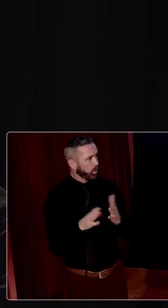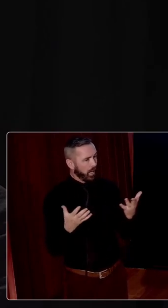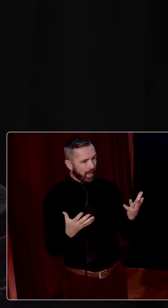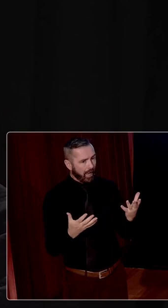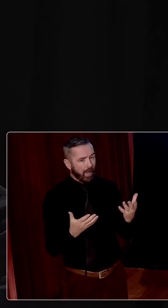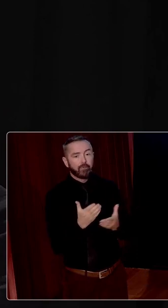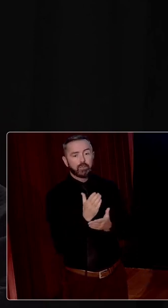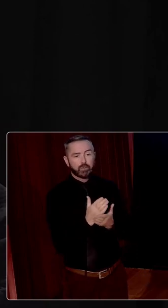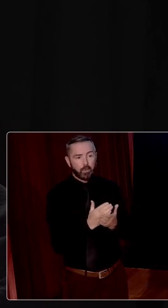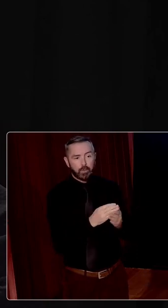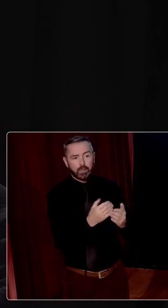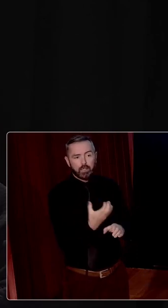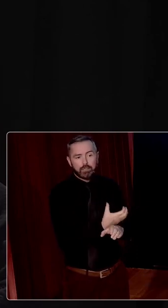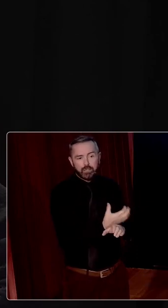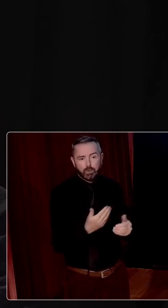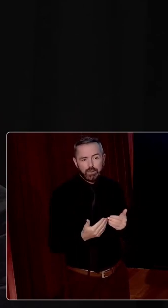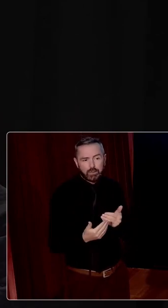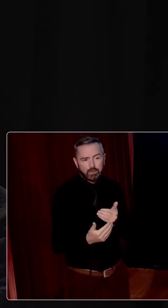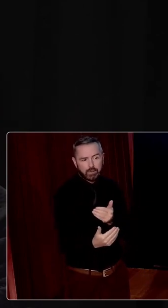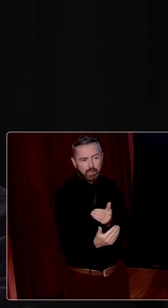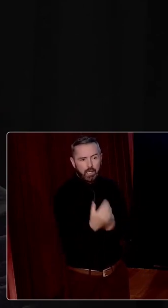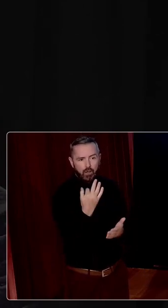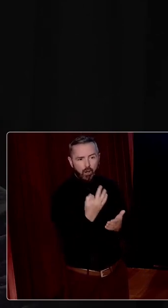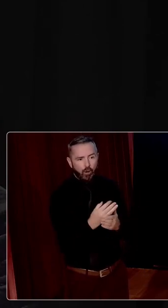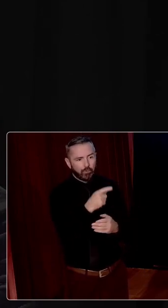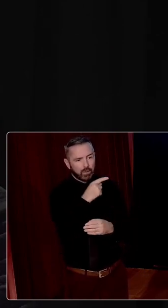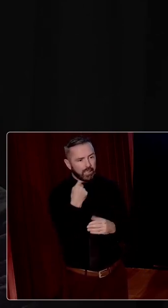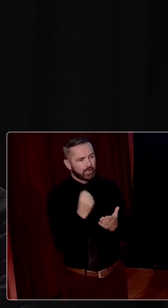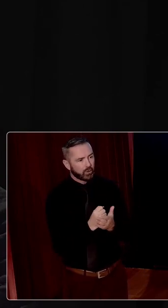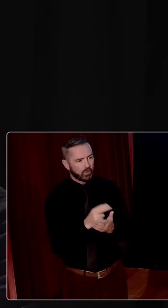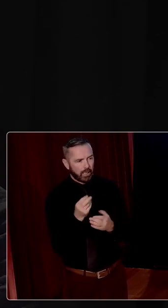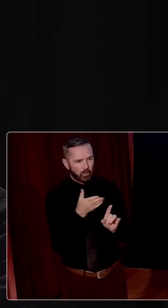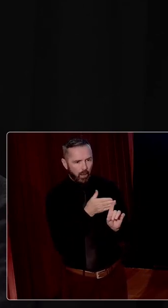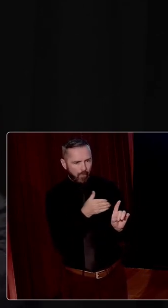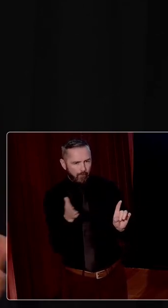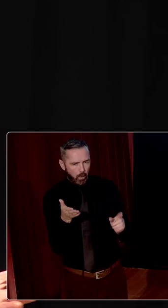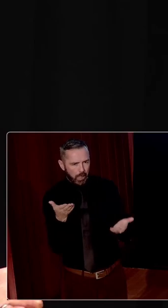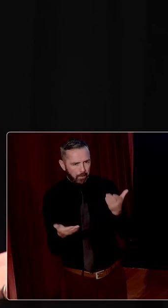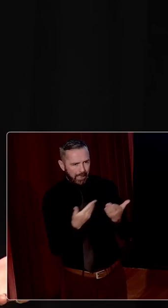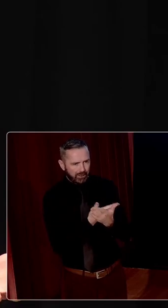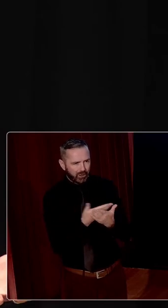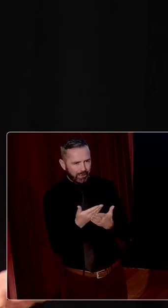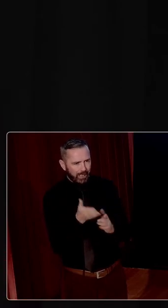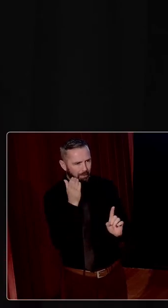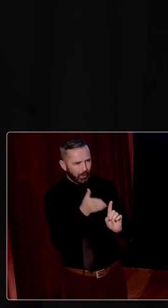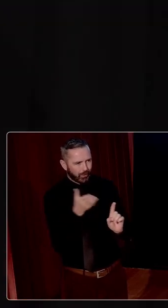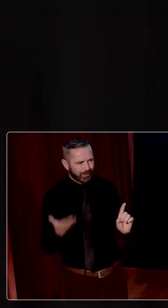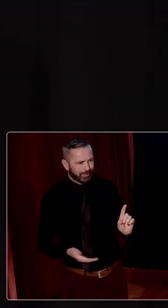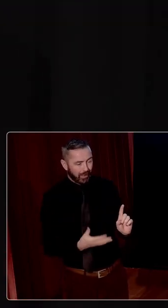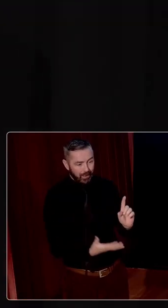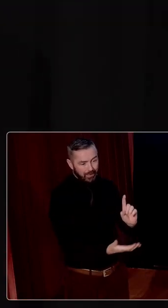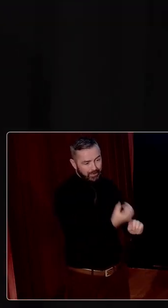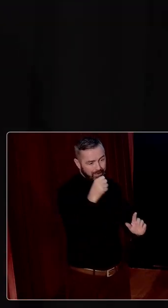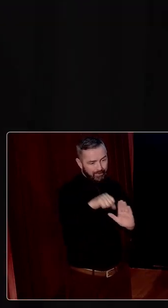of continuity. But what I would often say to students is, can we avoid the balance sheet approach? It's very easy for us to say, well, we succeeded in doing